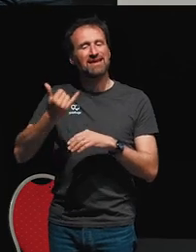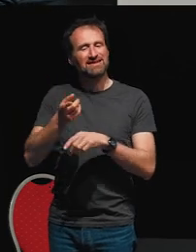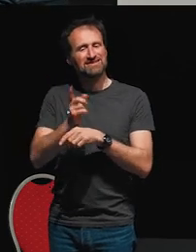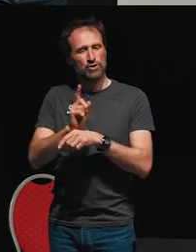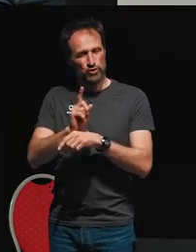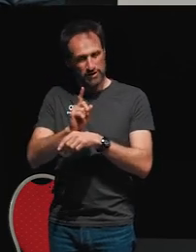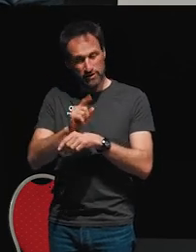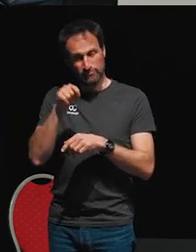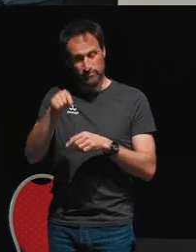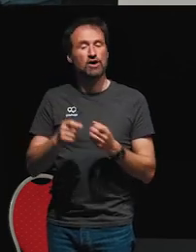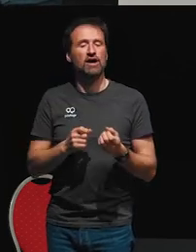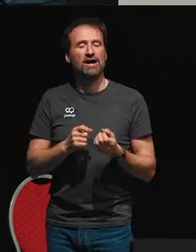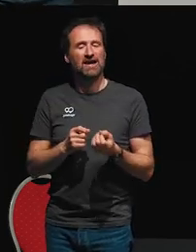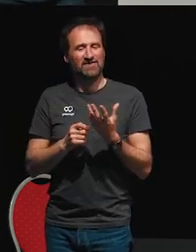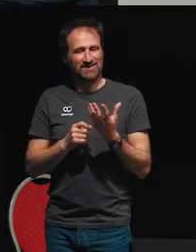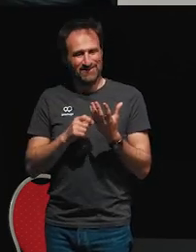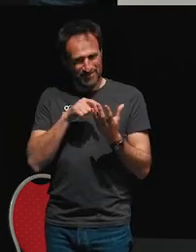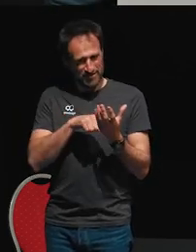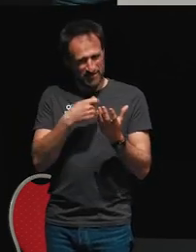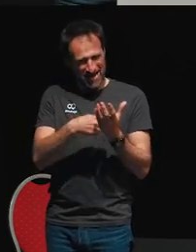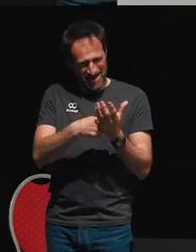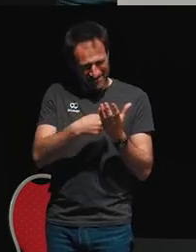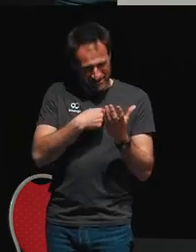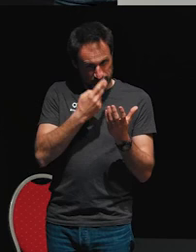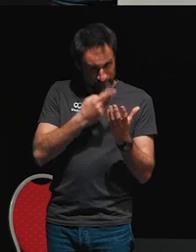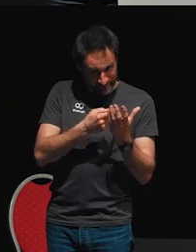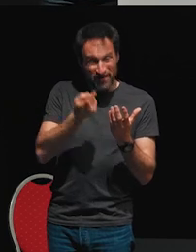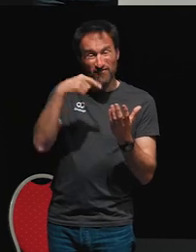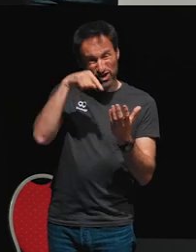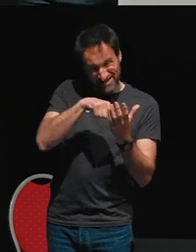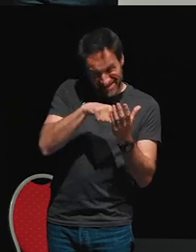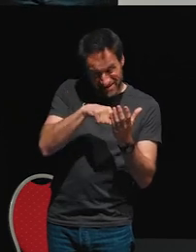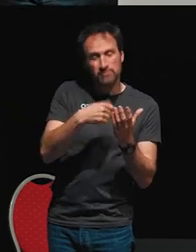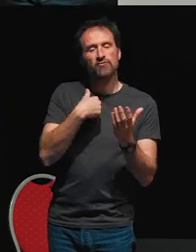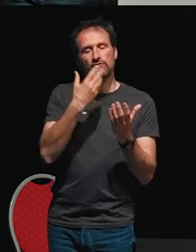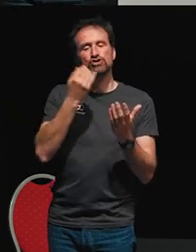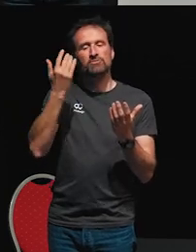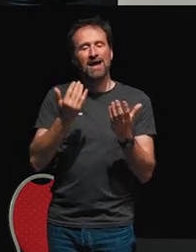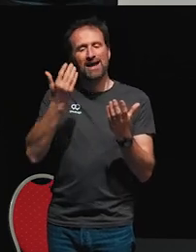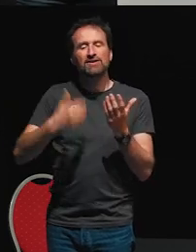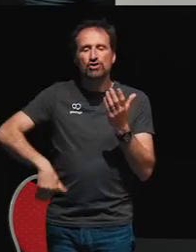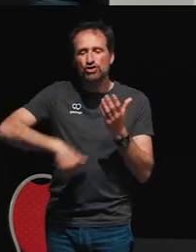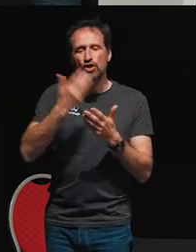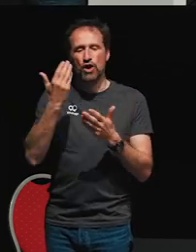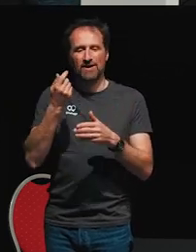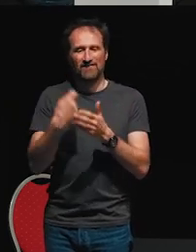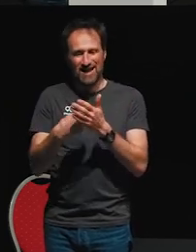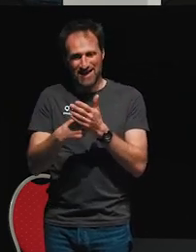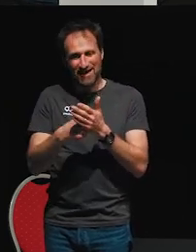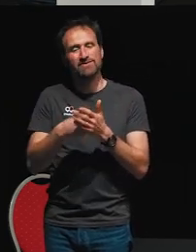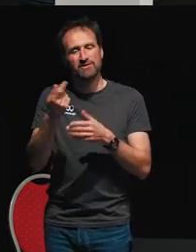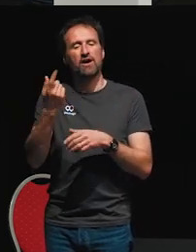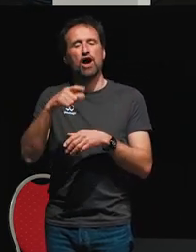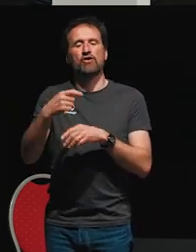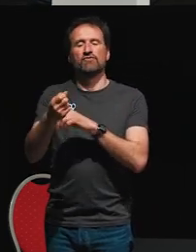value we saw, I want to calculate a new value, which is how much time I have left on my timer. And the way it looks like in